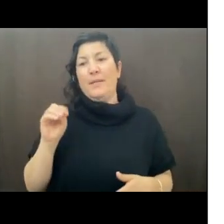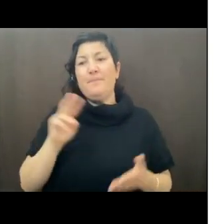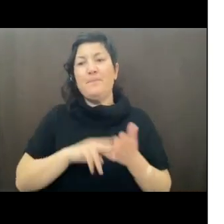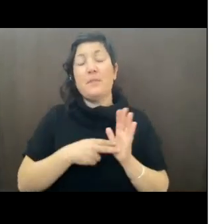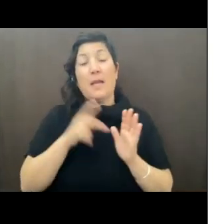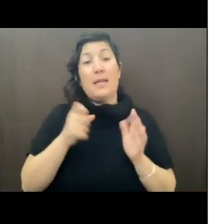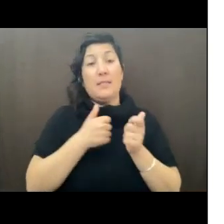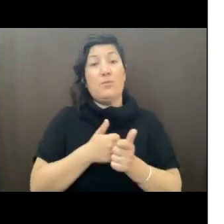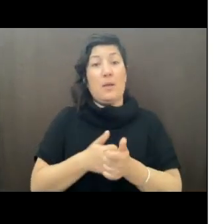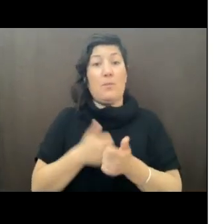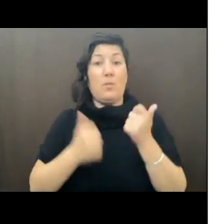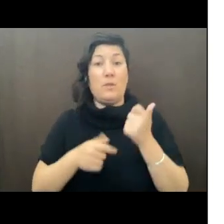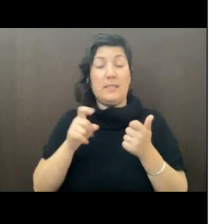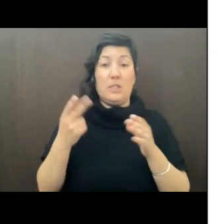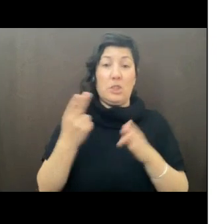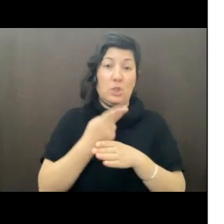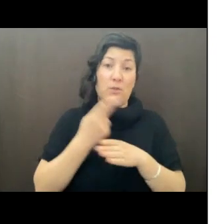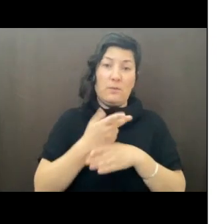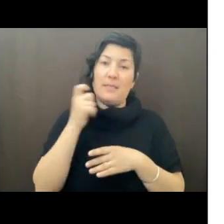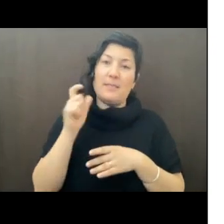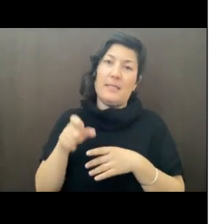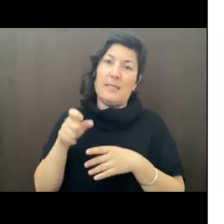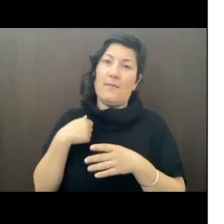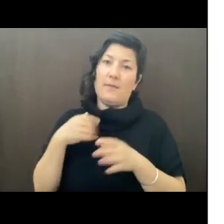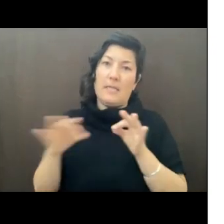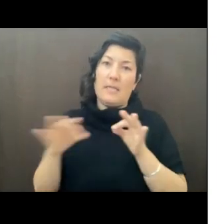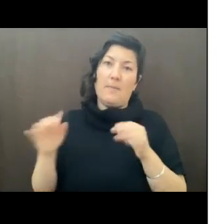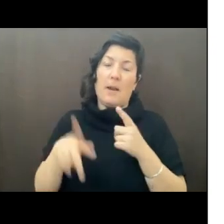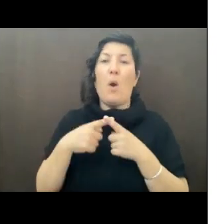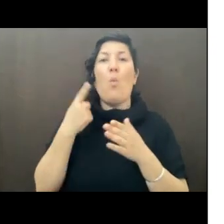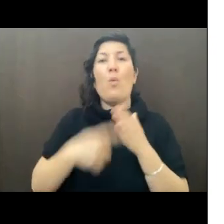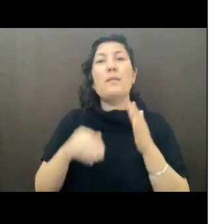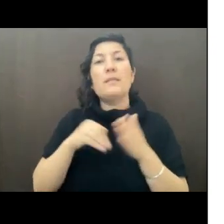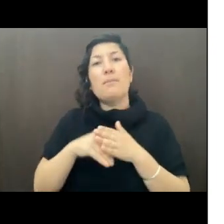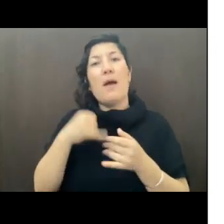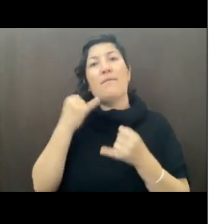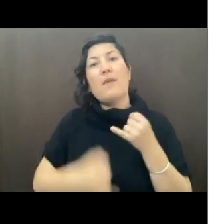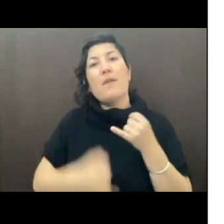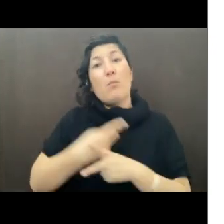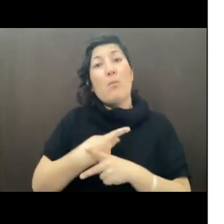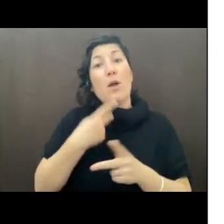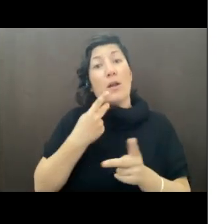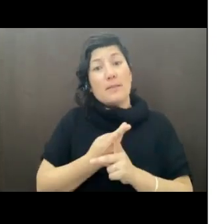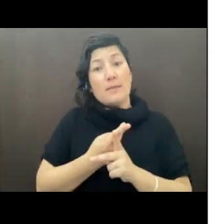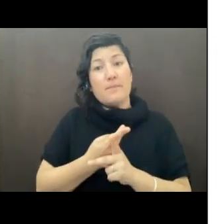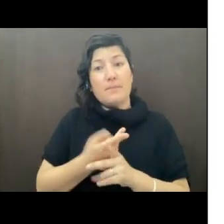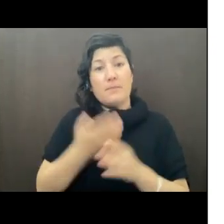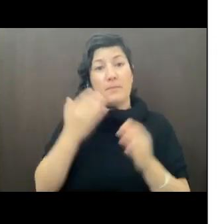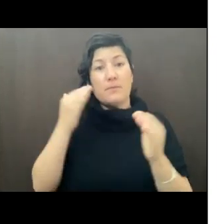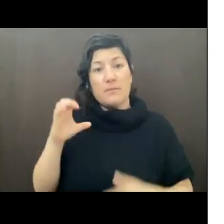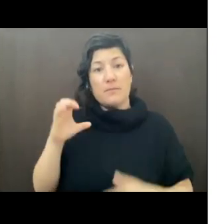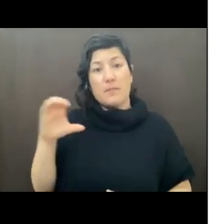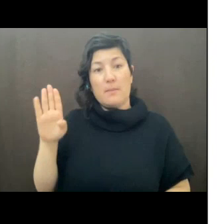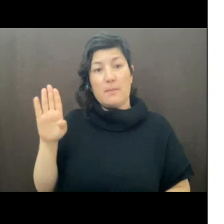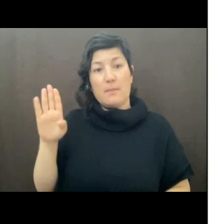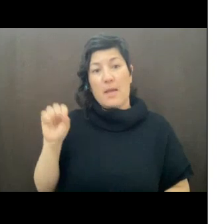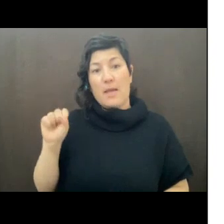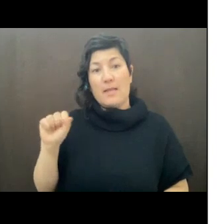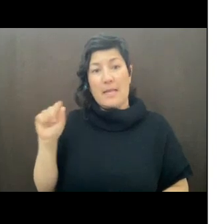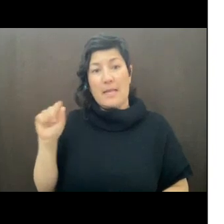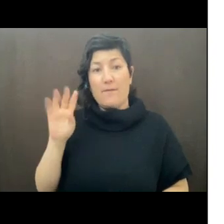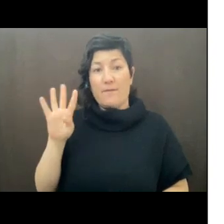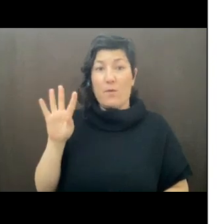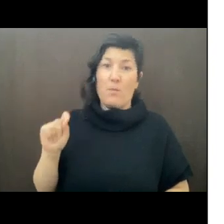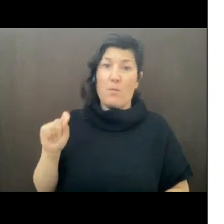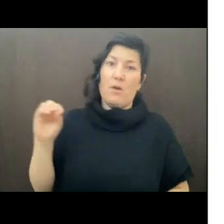ones I'm going to use because I'm going to have to make some statement about what's in my final product. Then we go to CC by SA. I'm getting